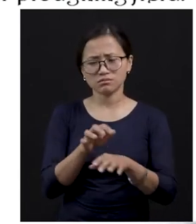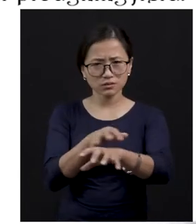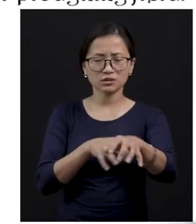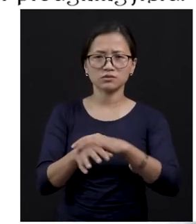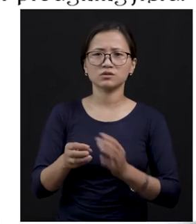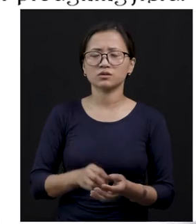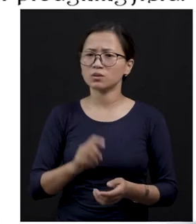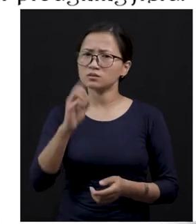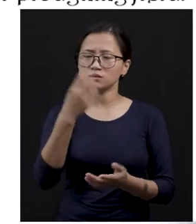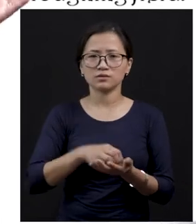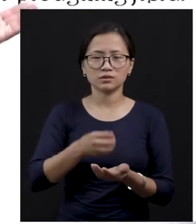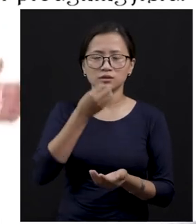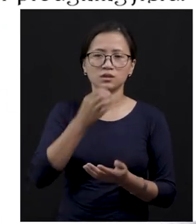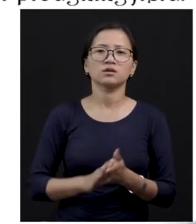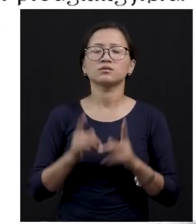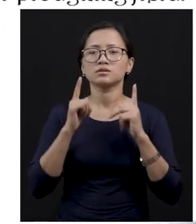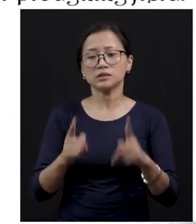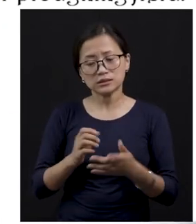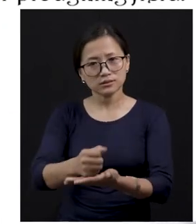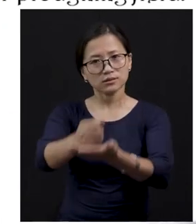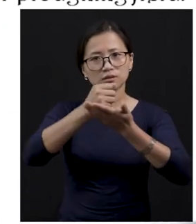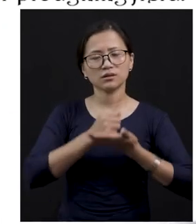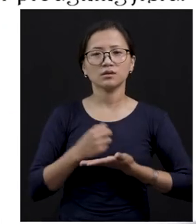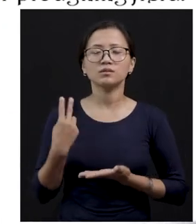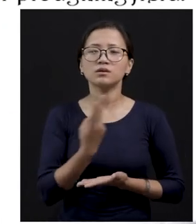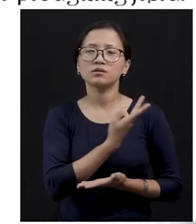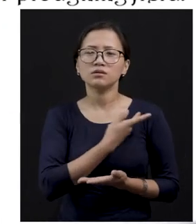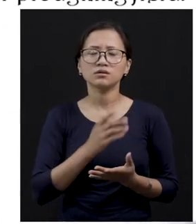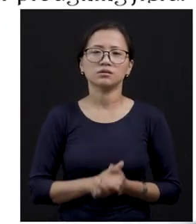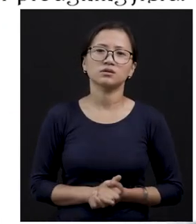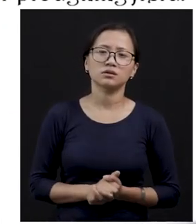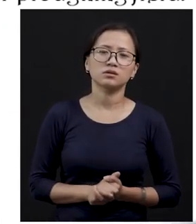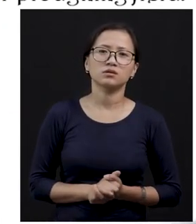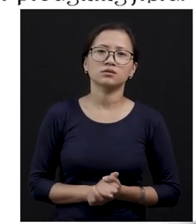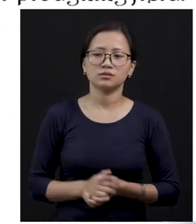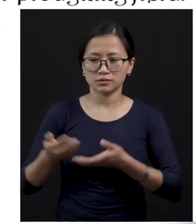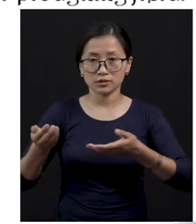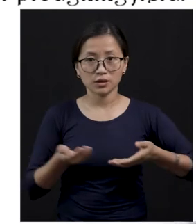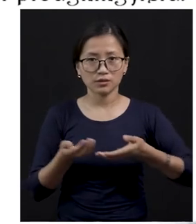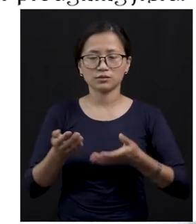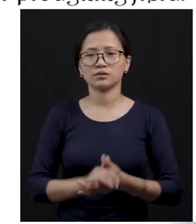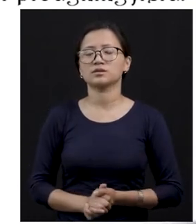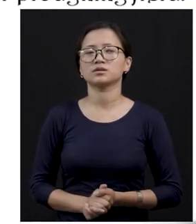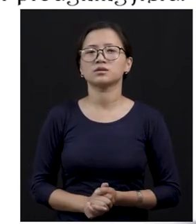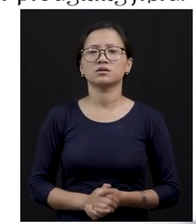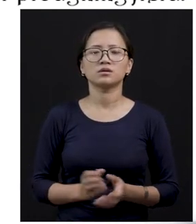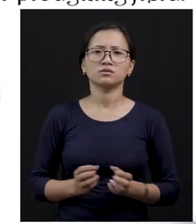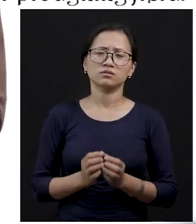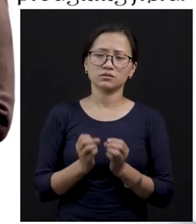only give us food, but they help us, see, they help us in carrying, you know,